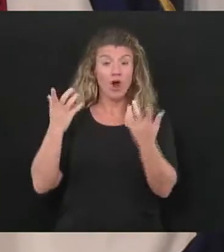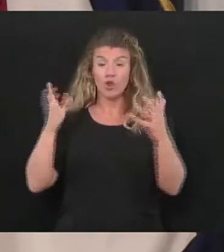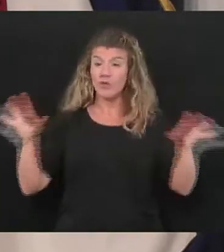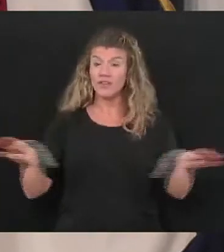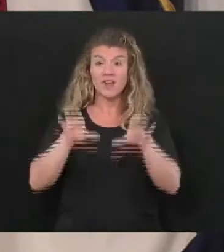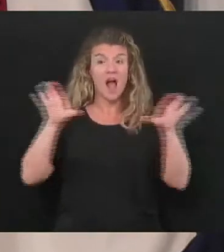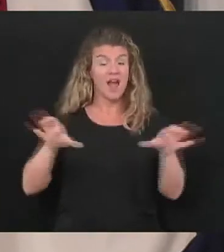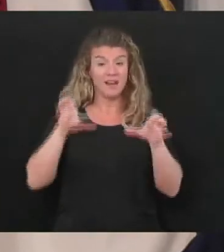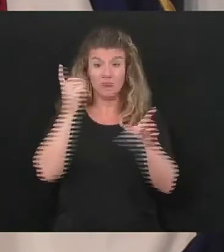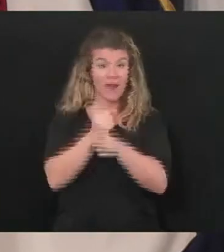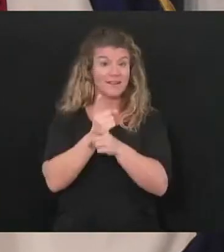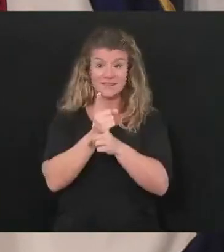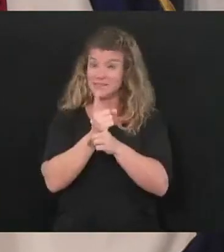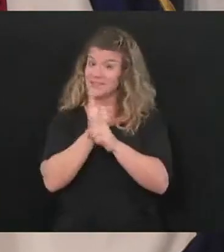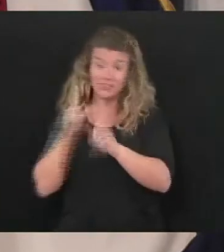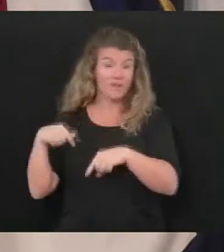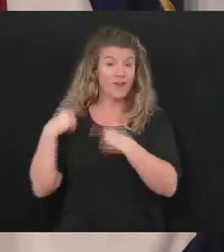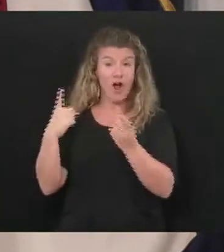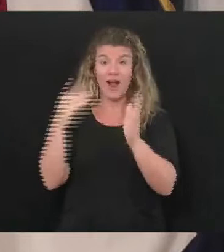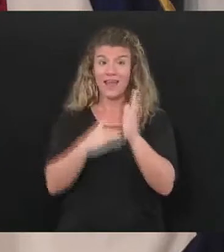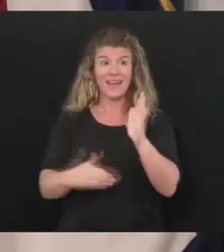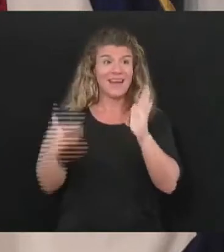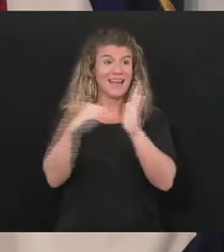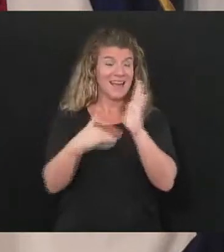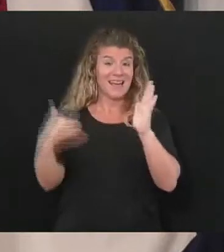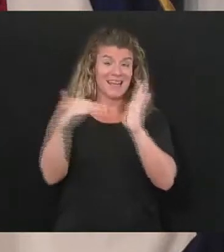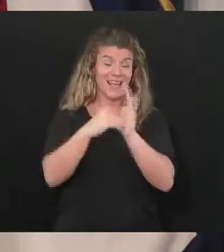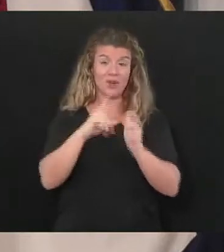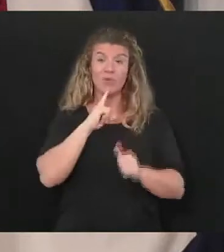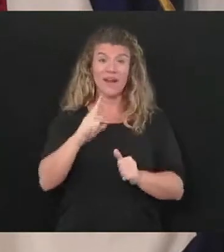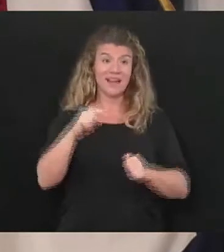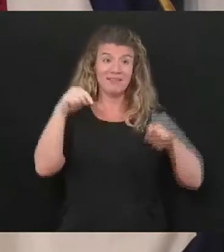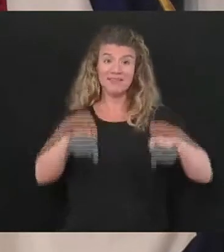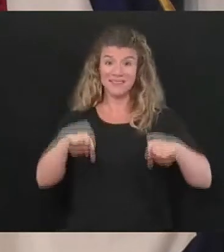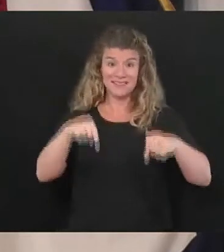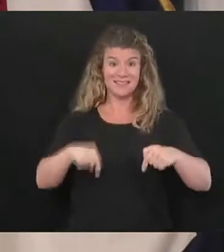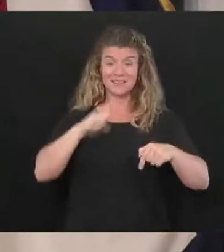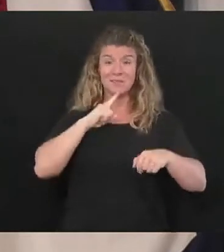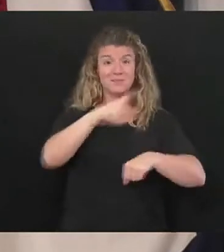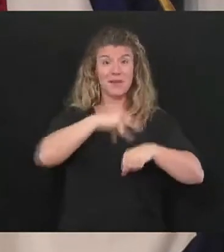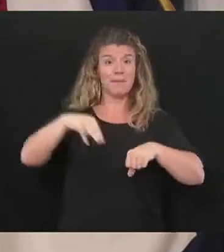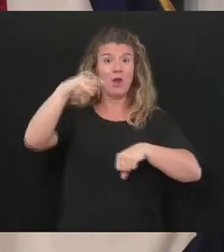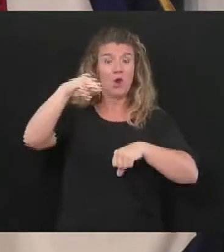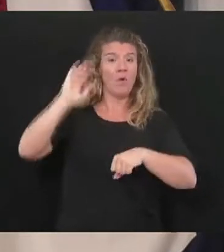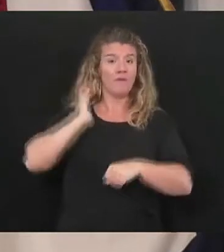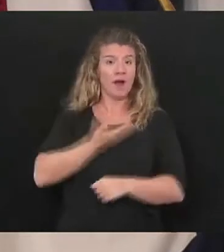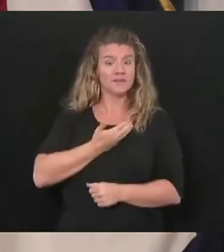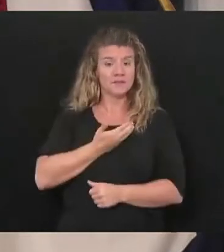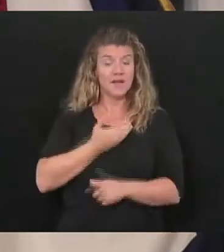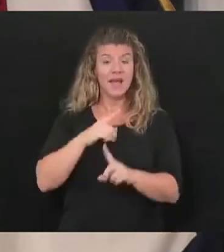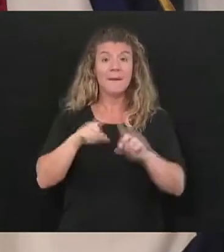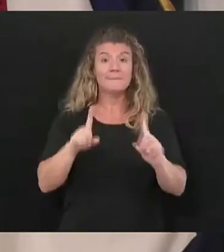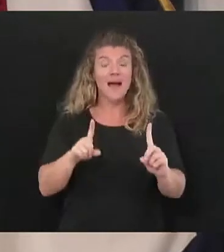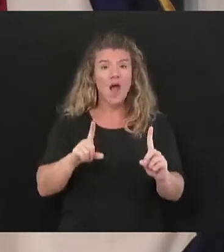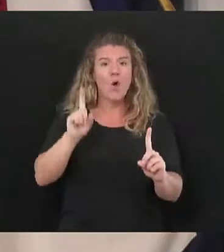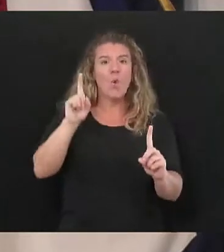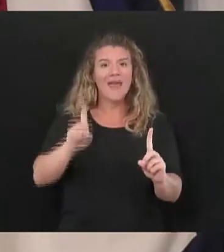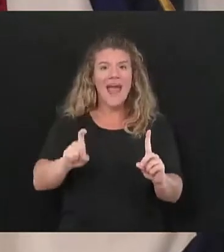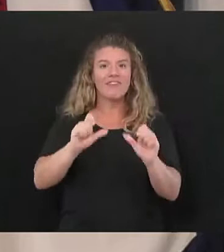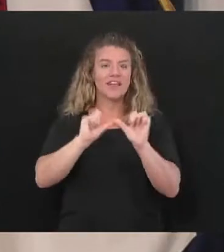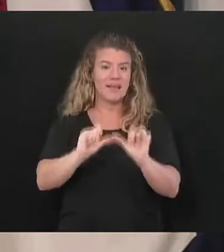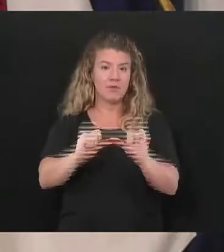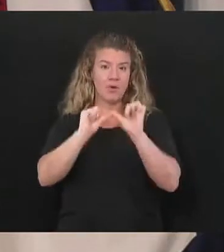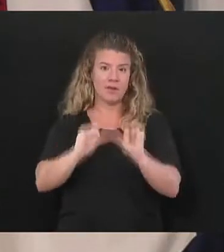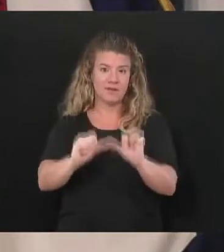over and over and over. You have done the miracle beyond belief, but absolutely we have got to keep our guard